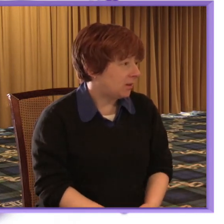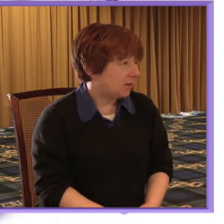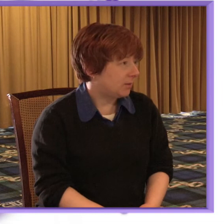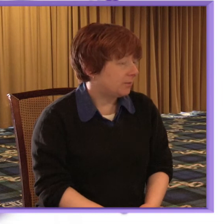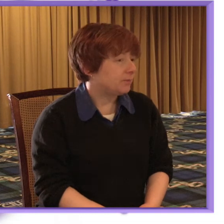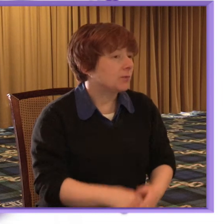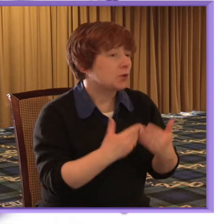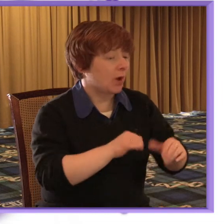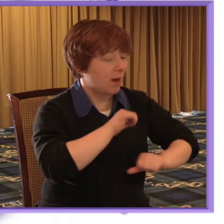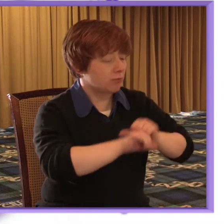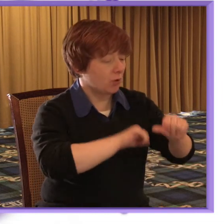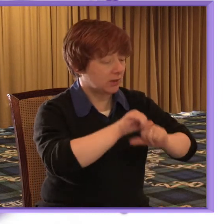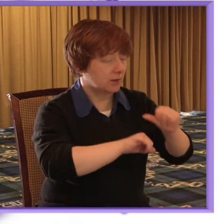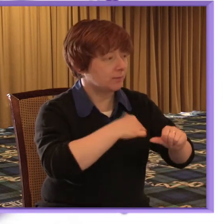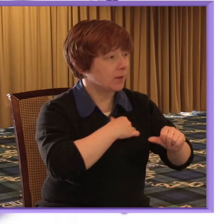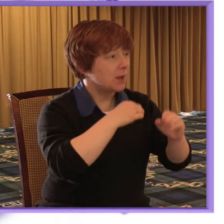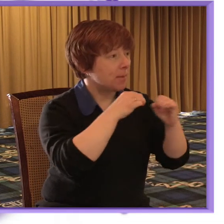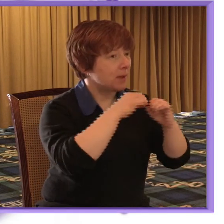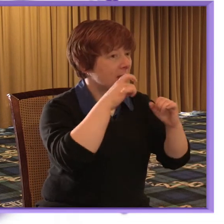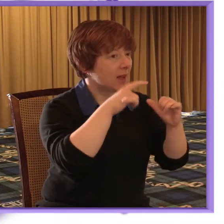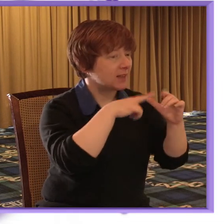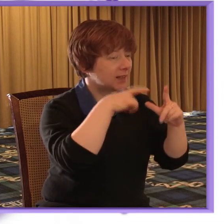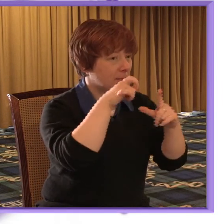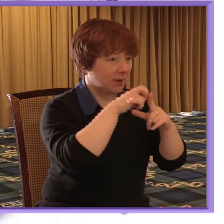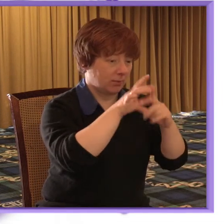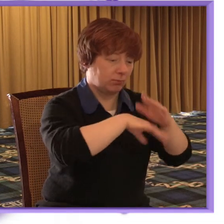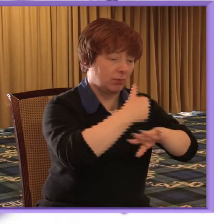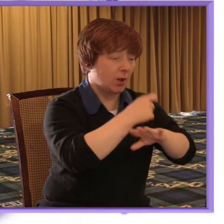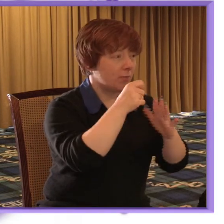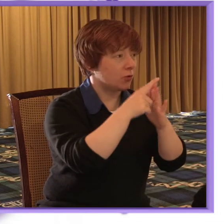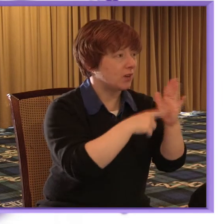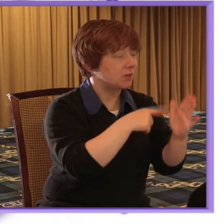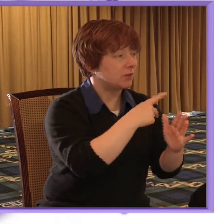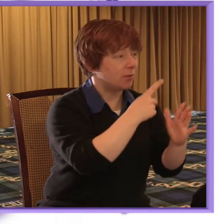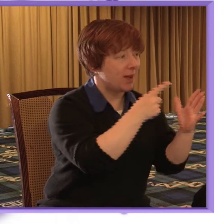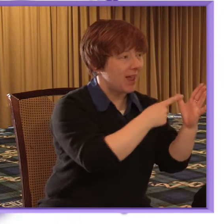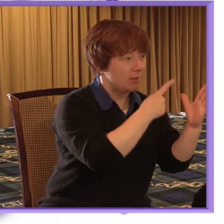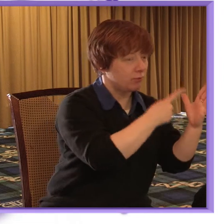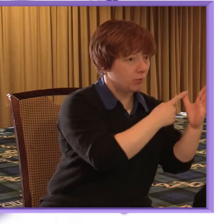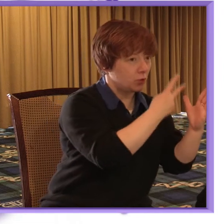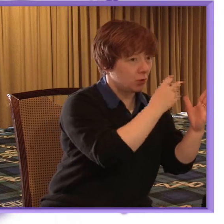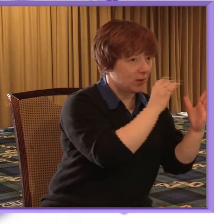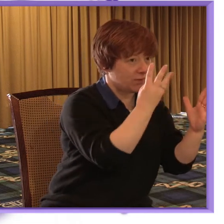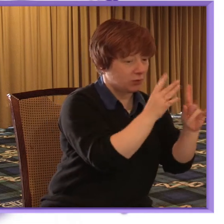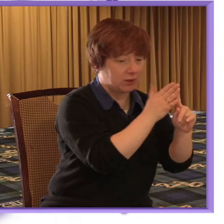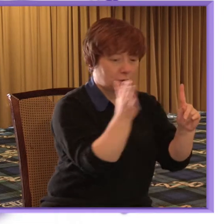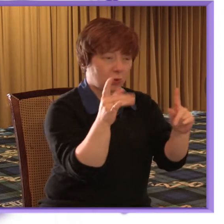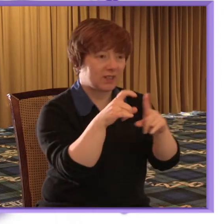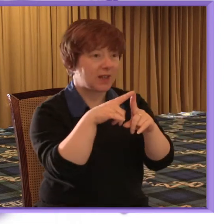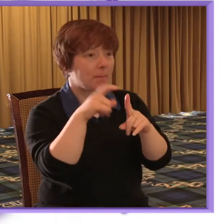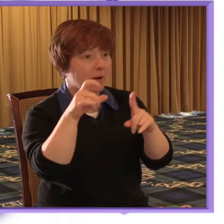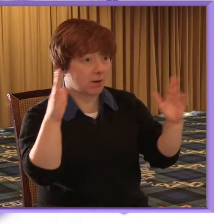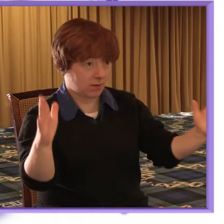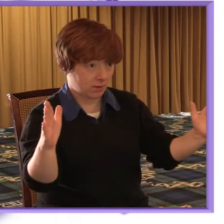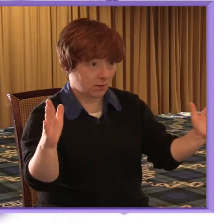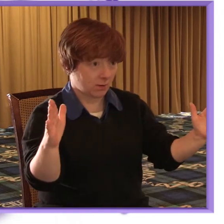so the process BACP conducted the project in 2014 from April to December the project initially consisted